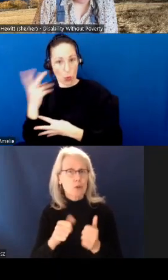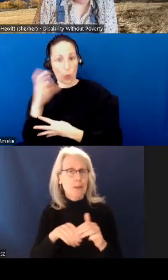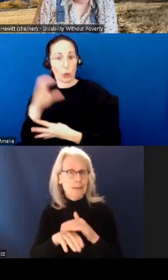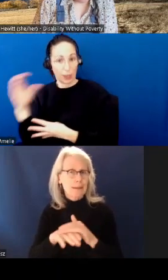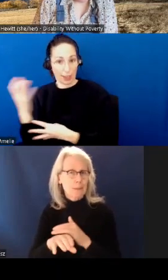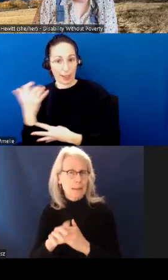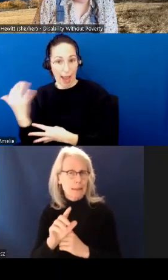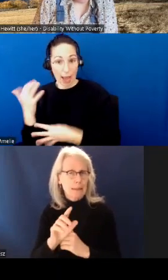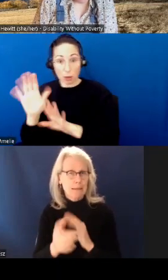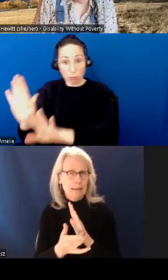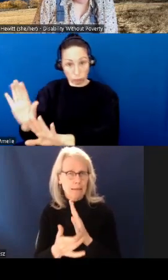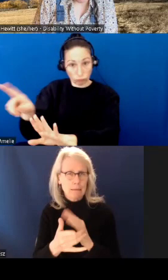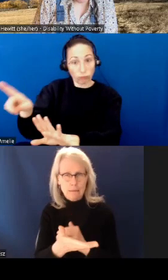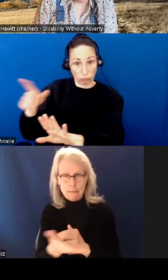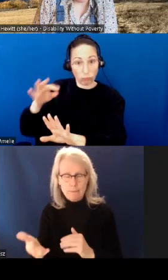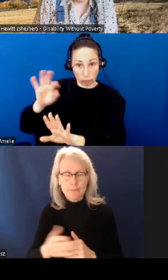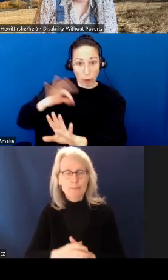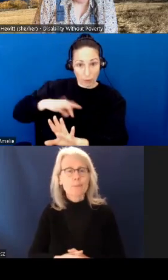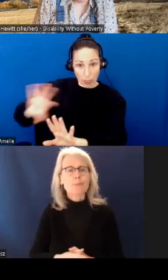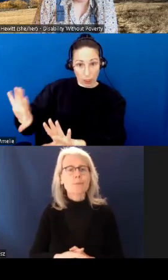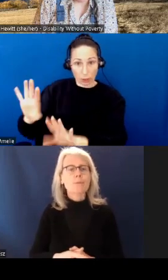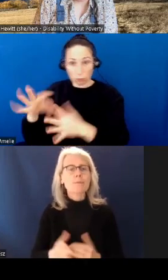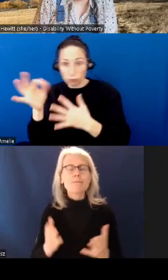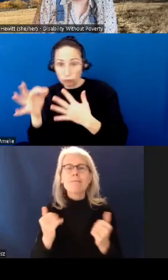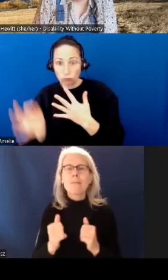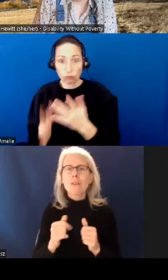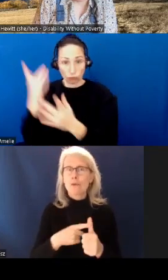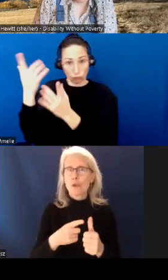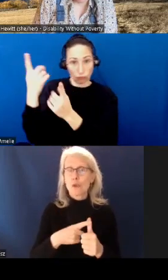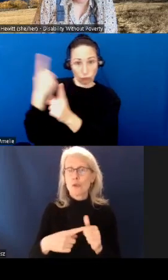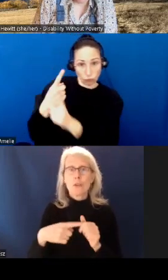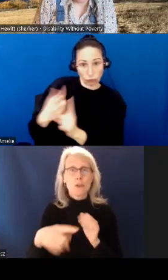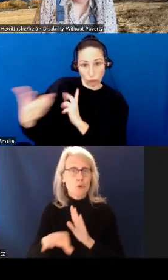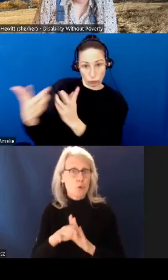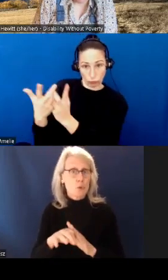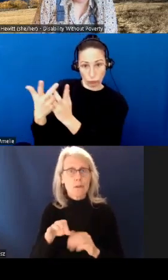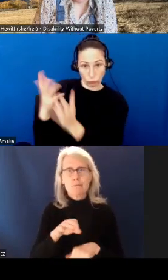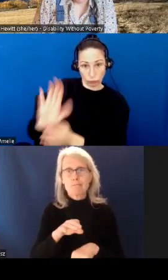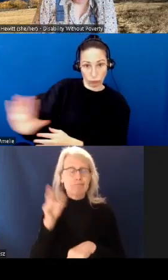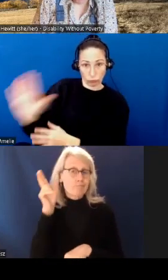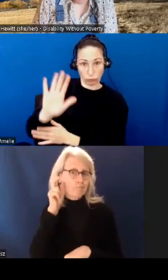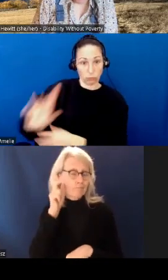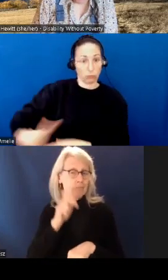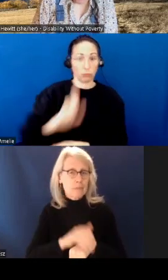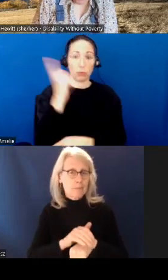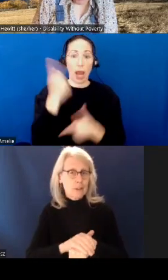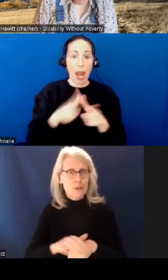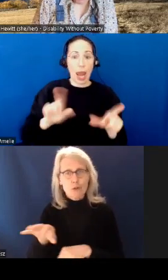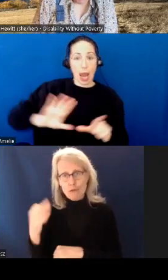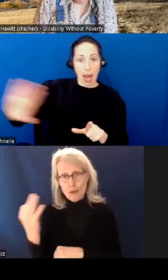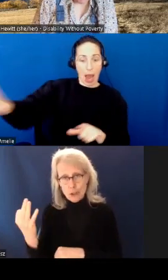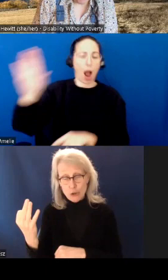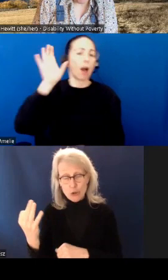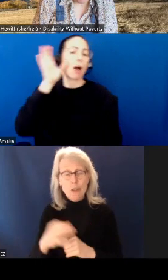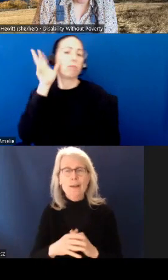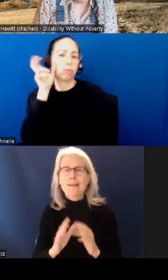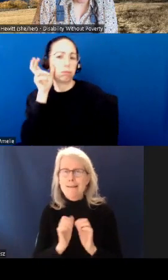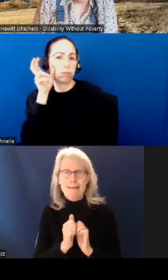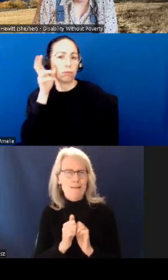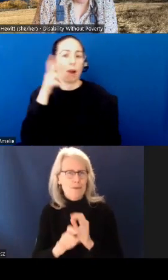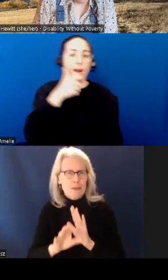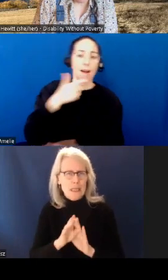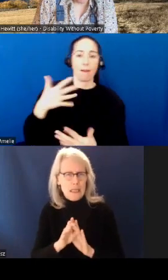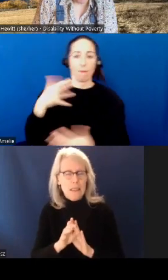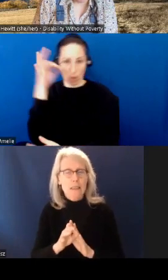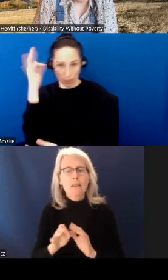First, please select your preferred language, English or French. You do this by selecting